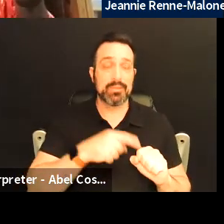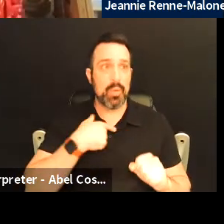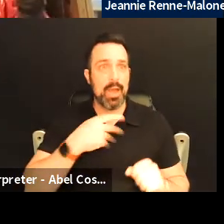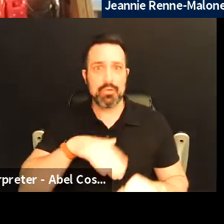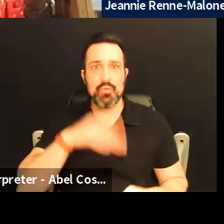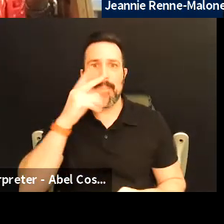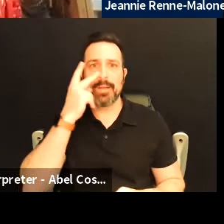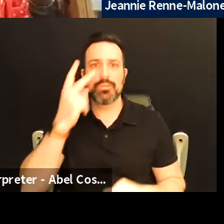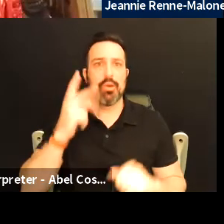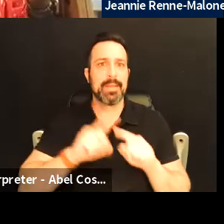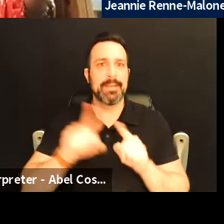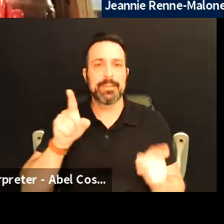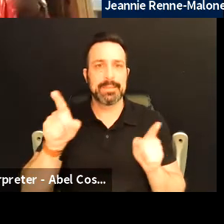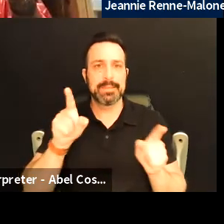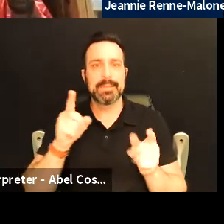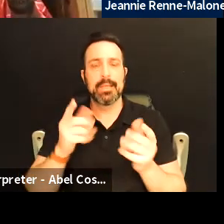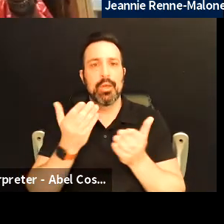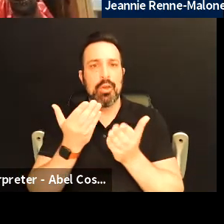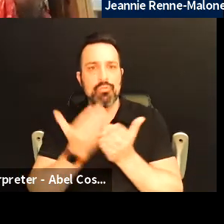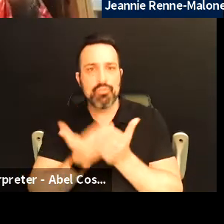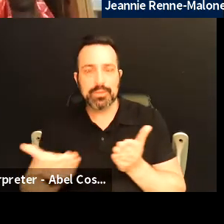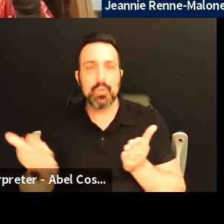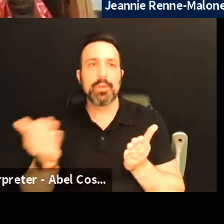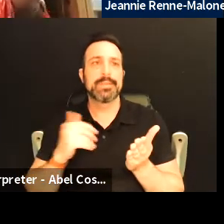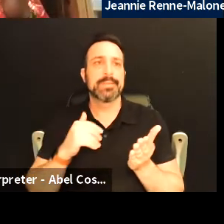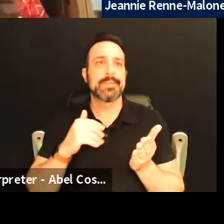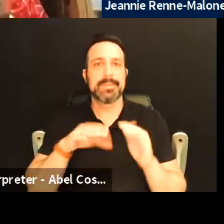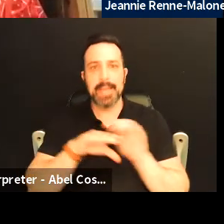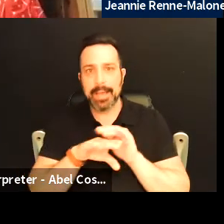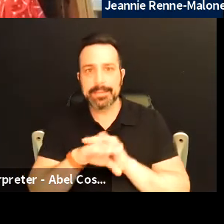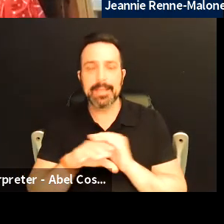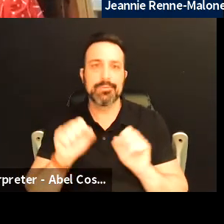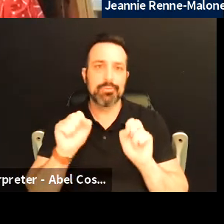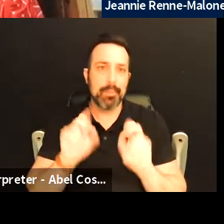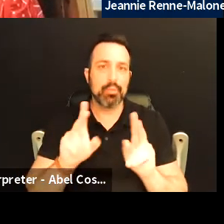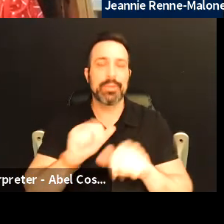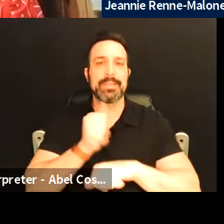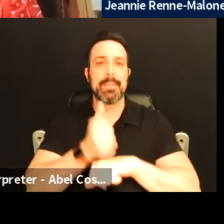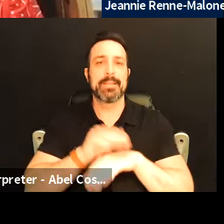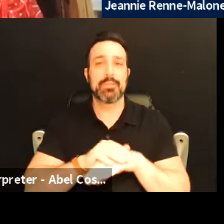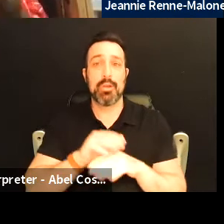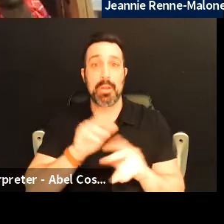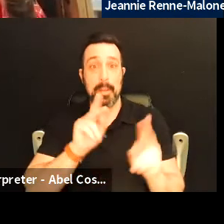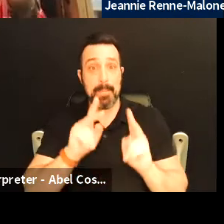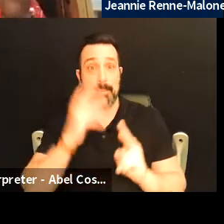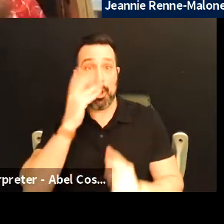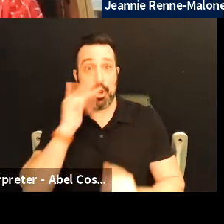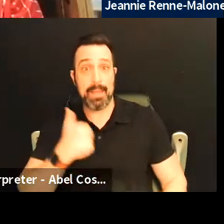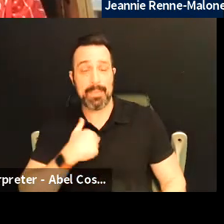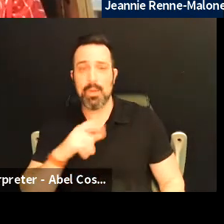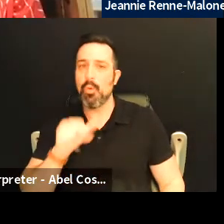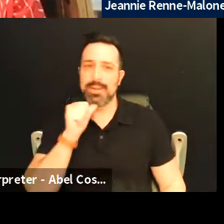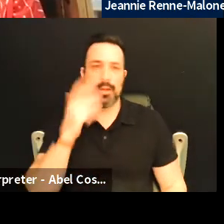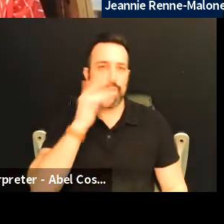the differences in resources and access and opportunities based on whether the people looked like me or whether they